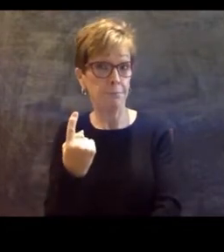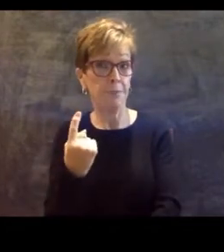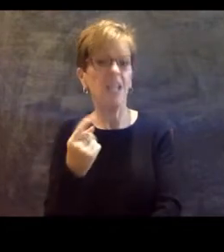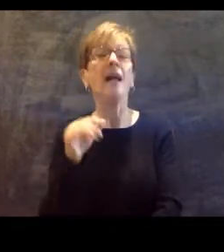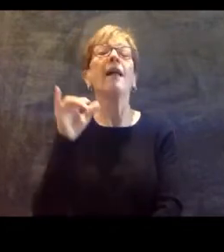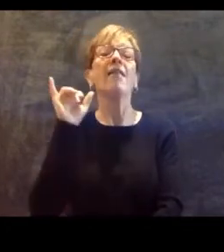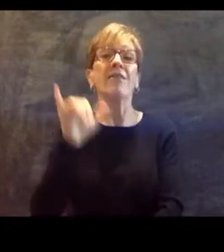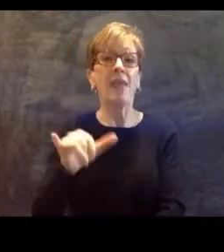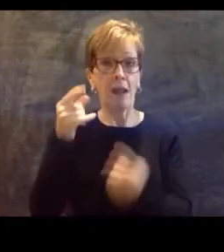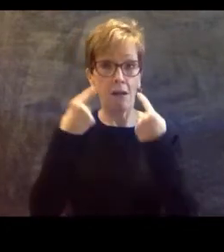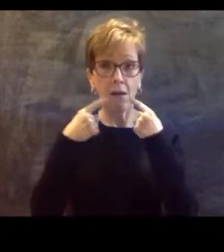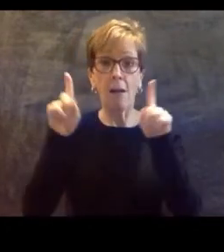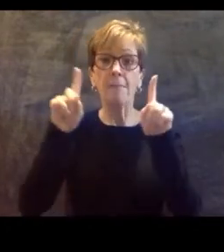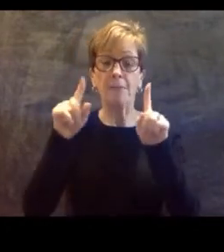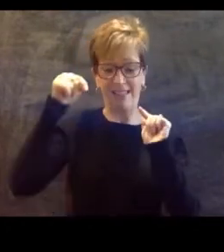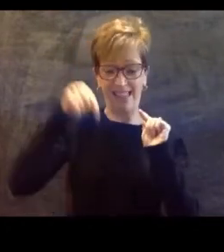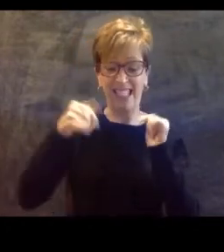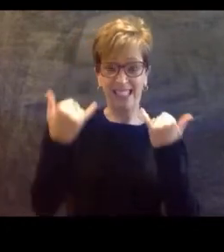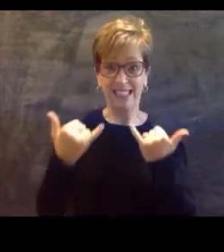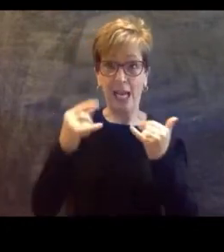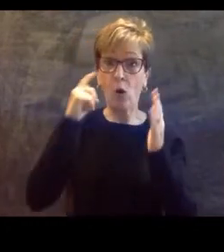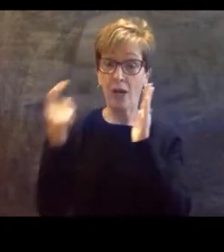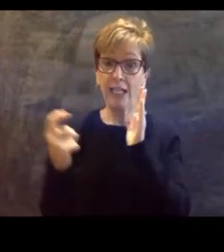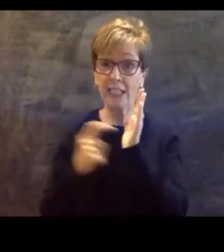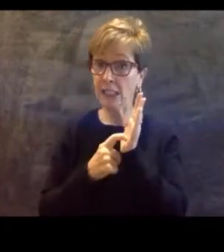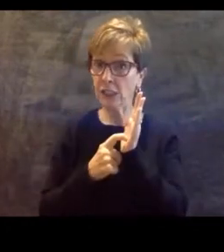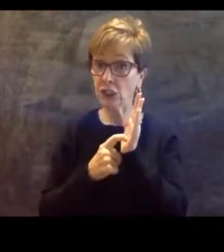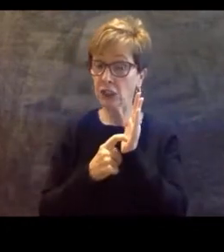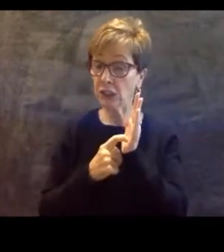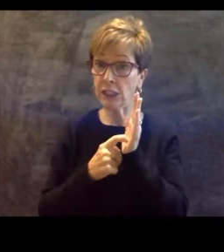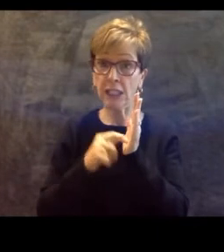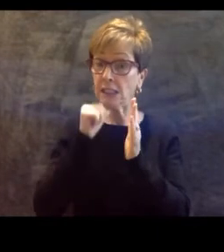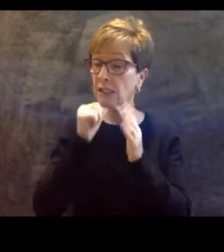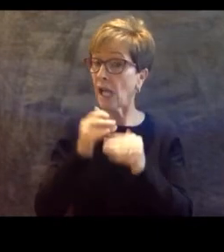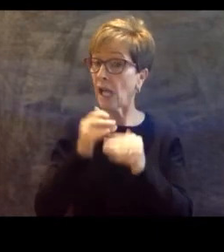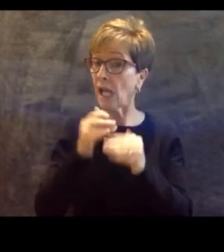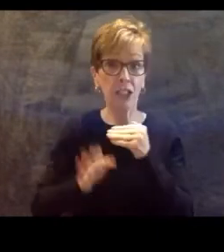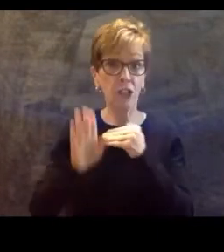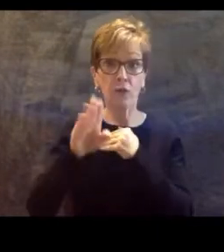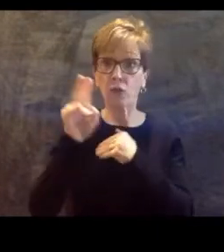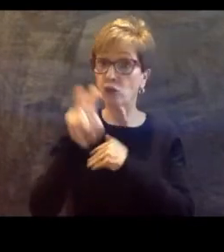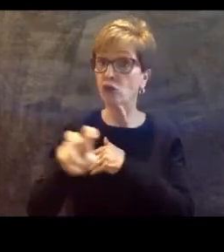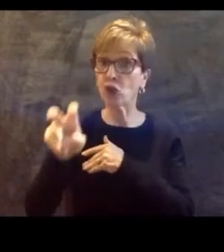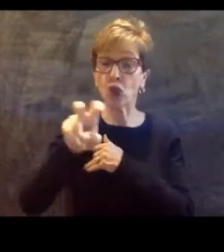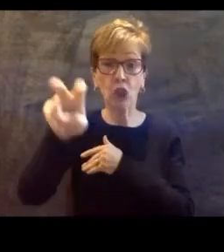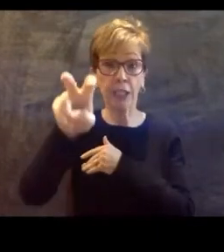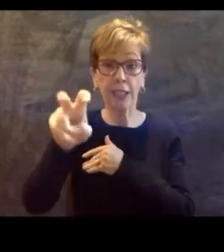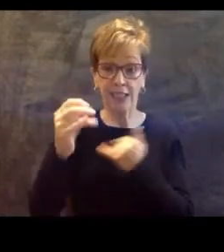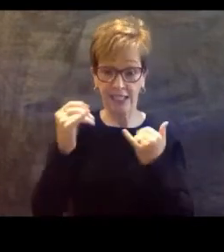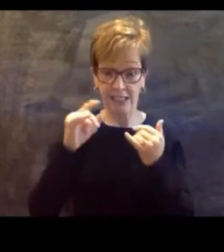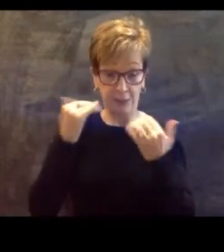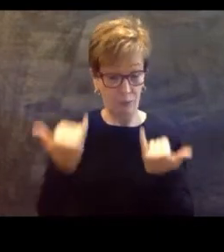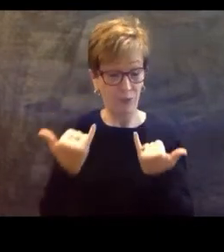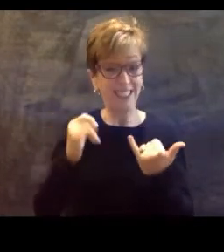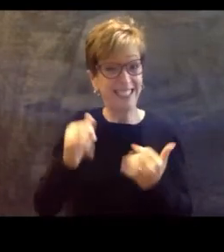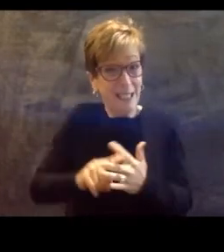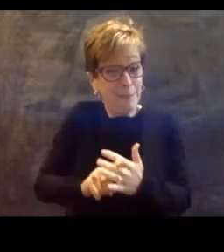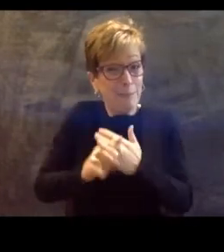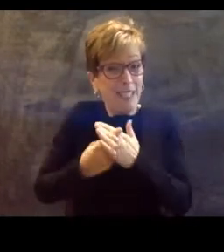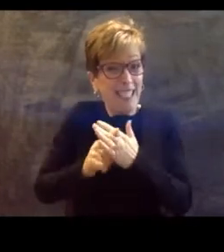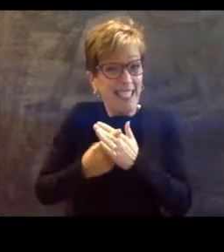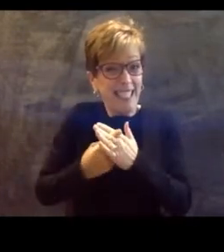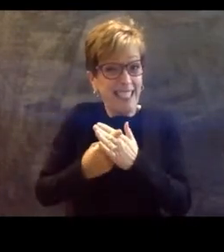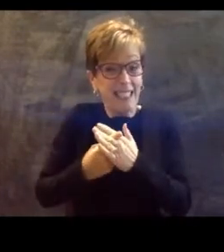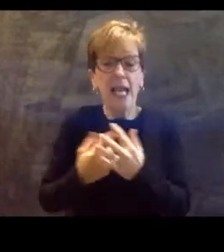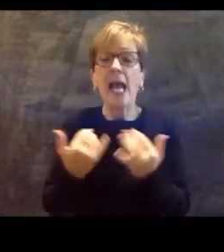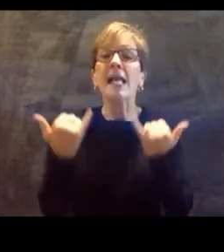this recognition isn't the end of your journey. It's just the beginning. Now is the time to